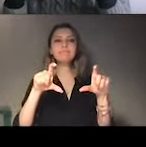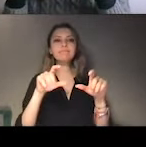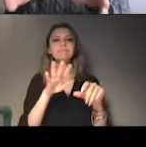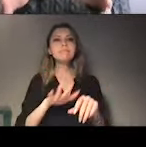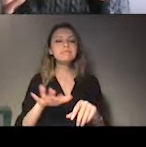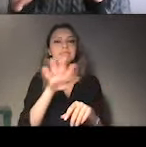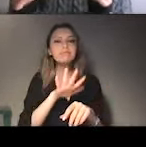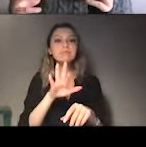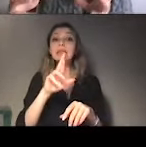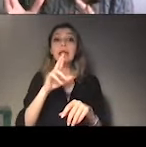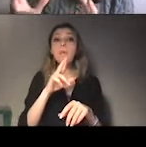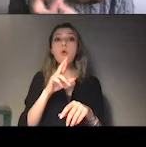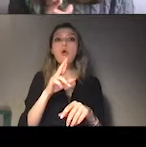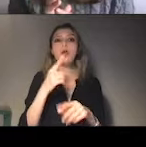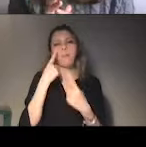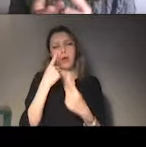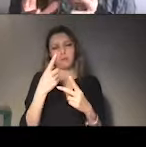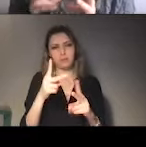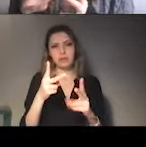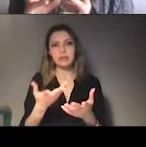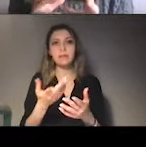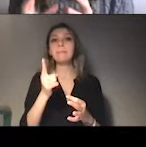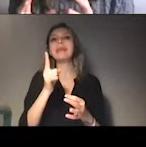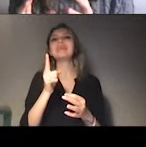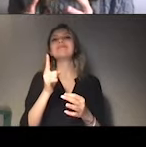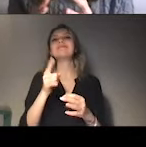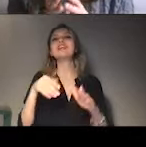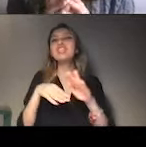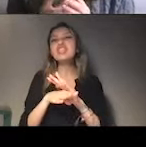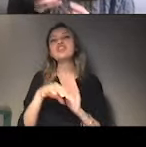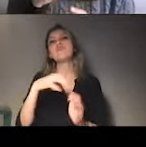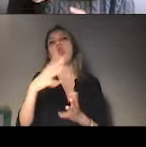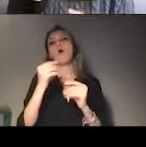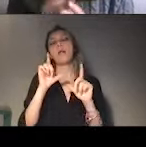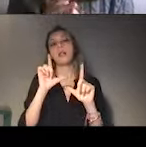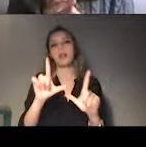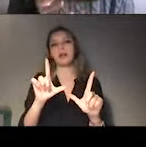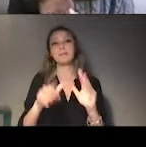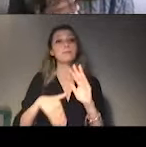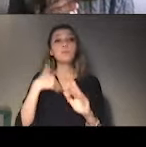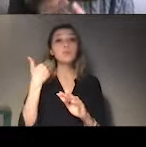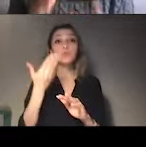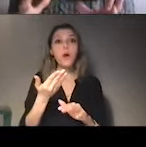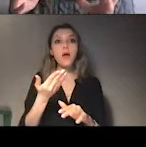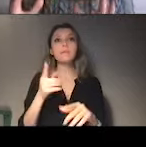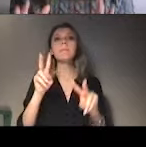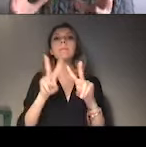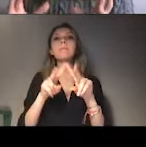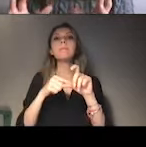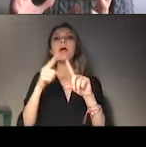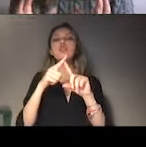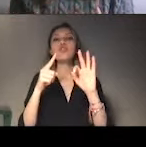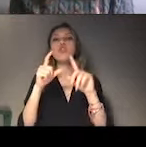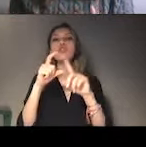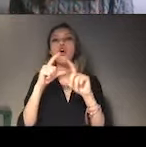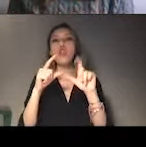include a methodology, some methodology paragraphs, have a clear assessment